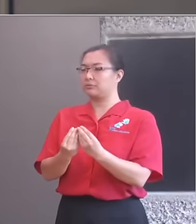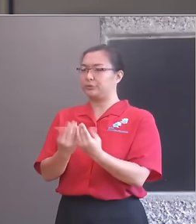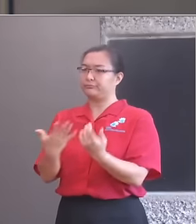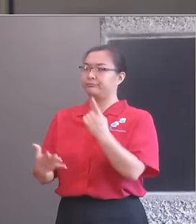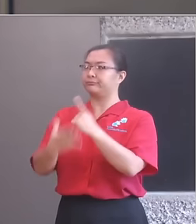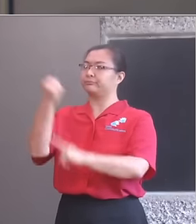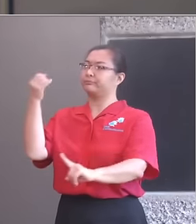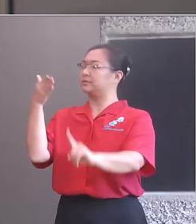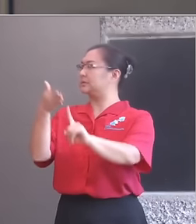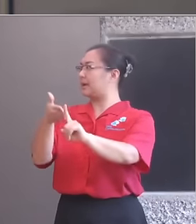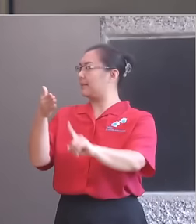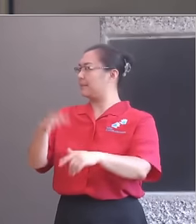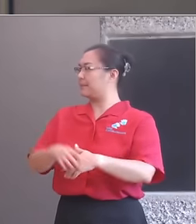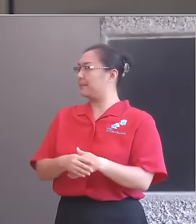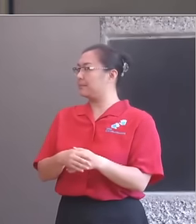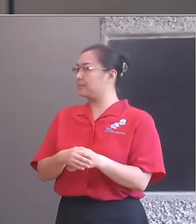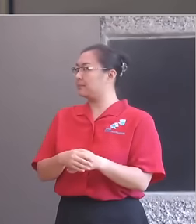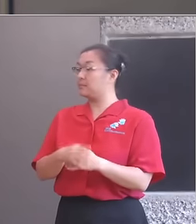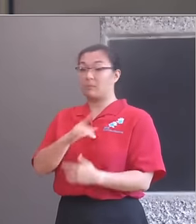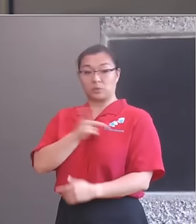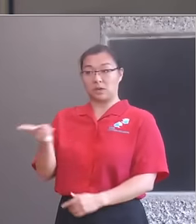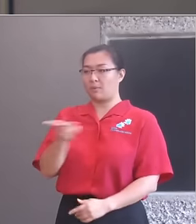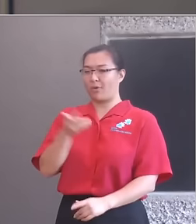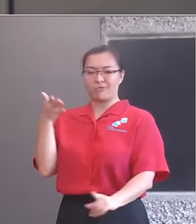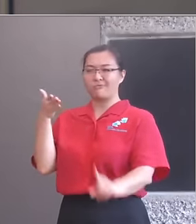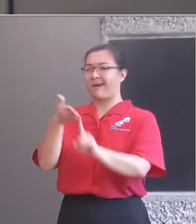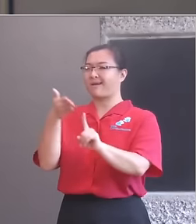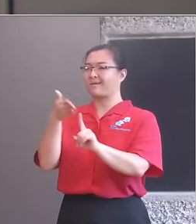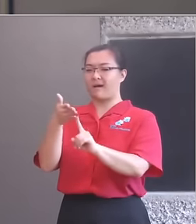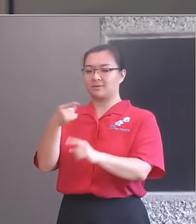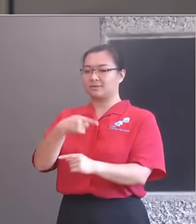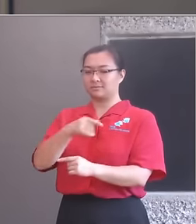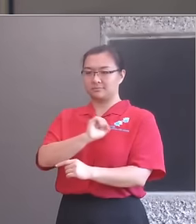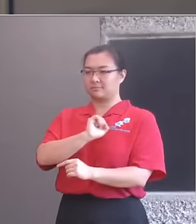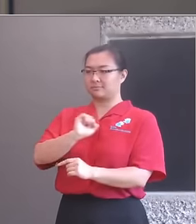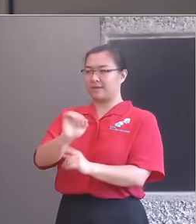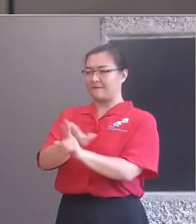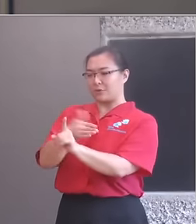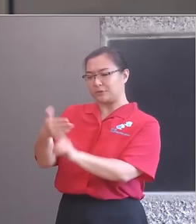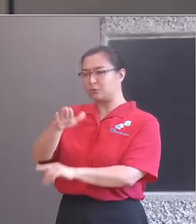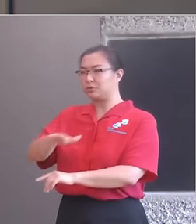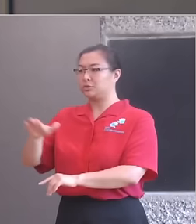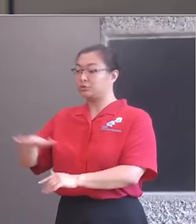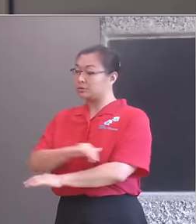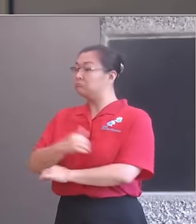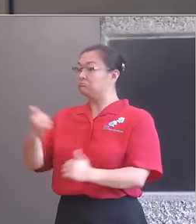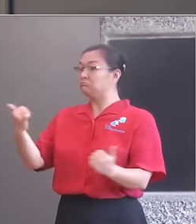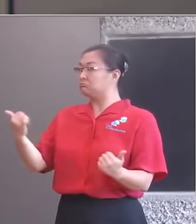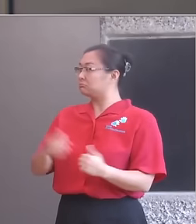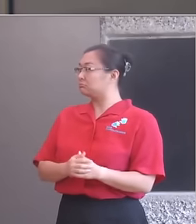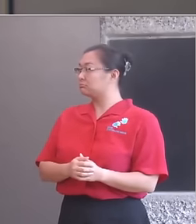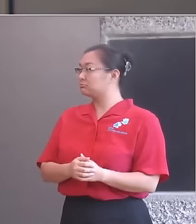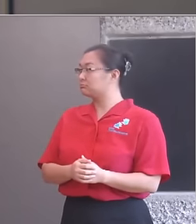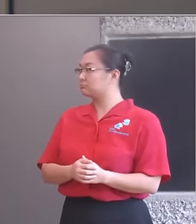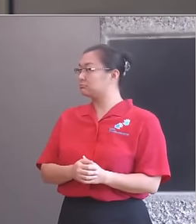impact it can have on kids' academic achievements, wider academic achievements in schools. And out of that